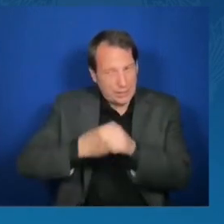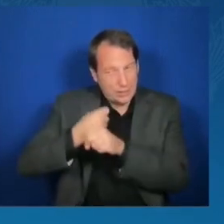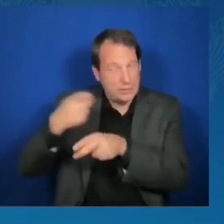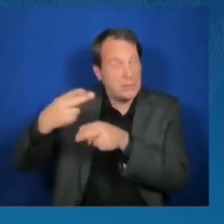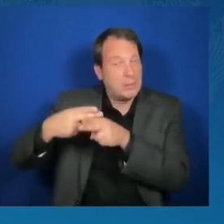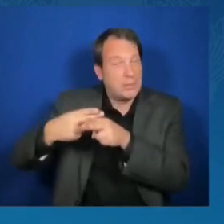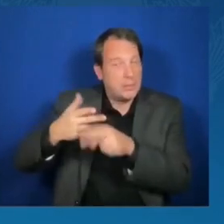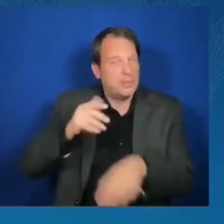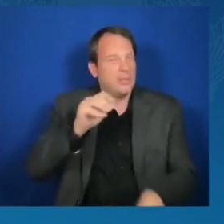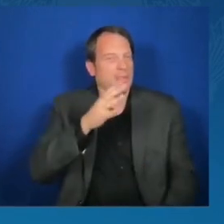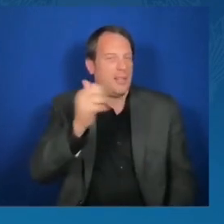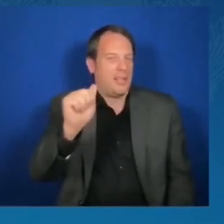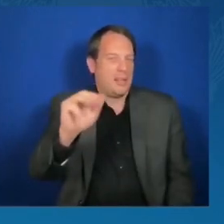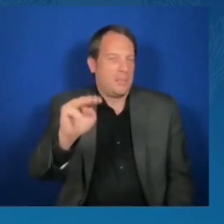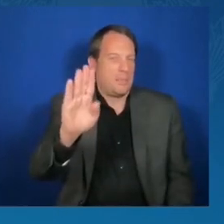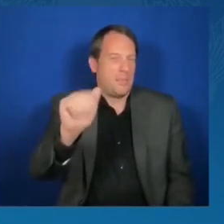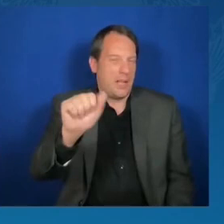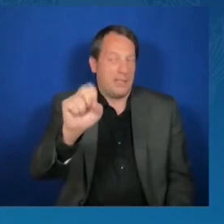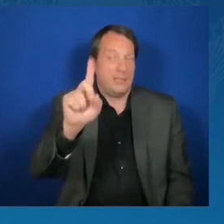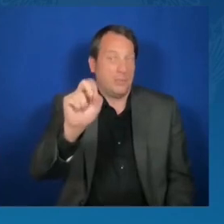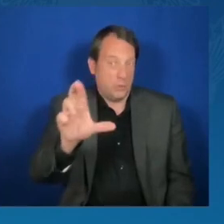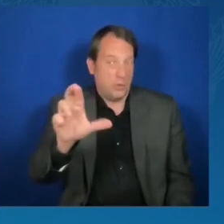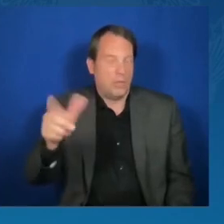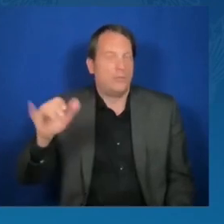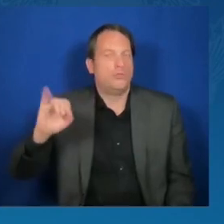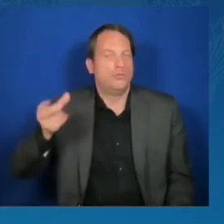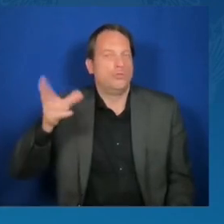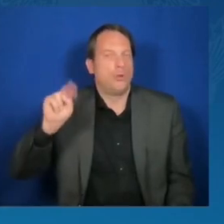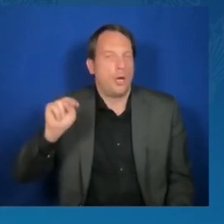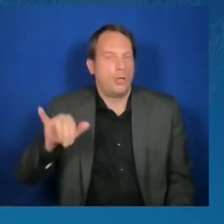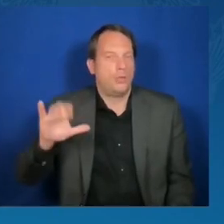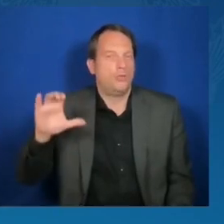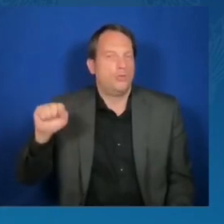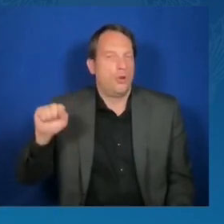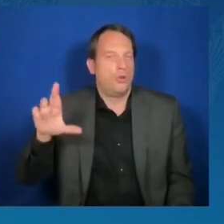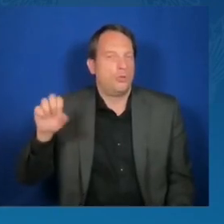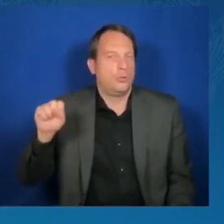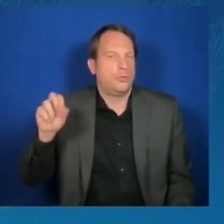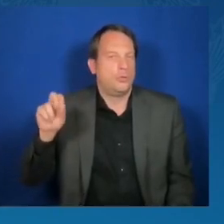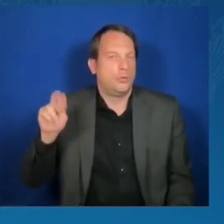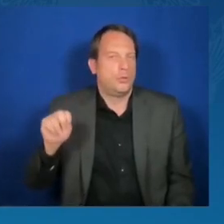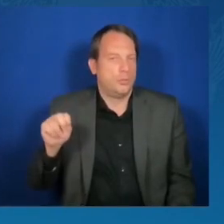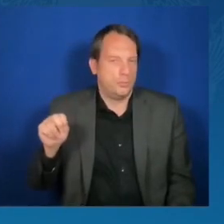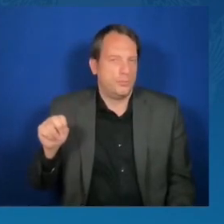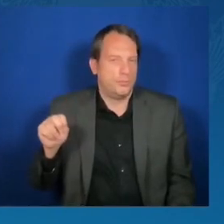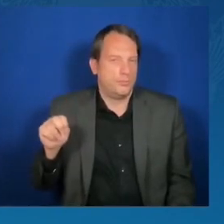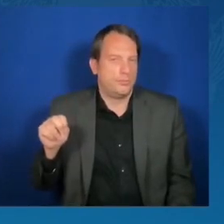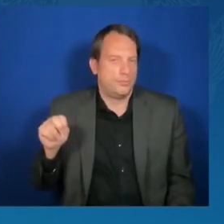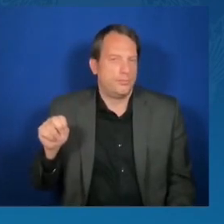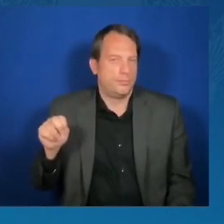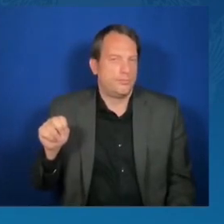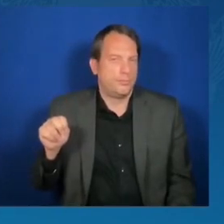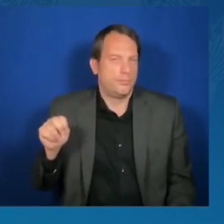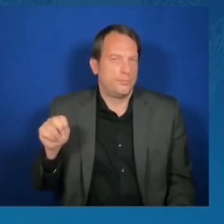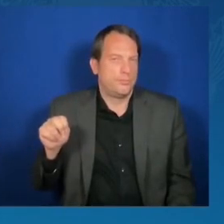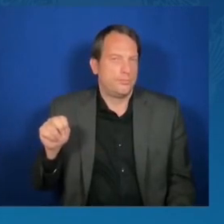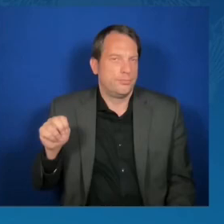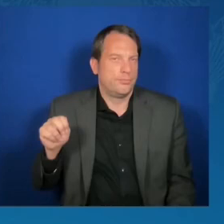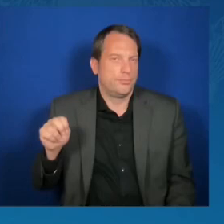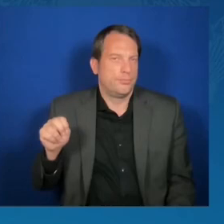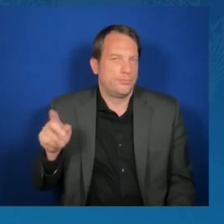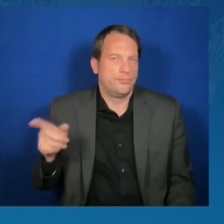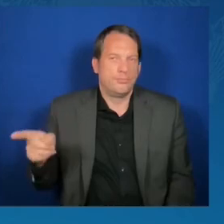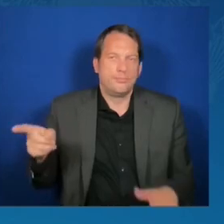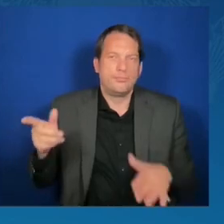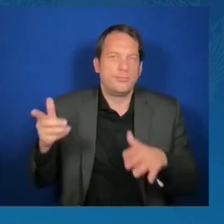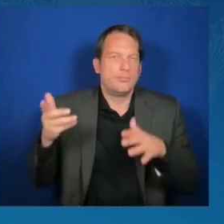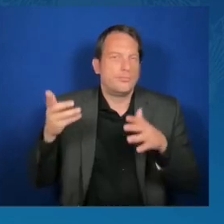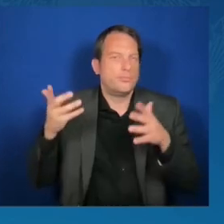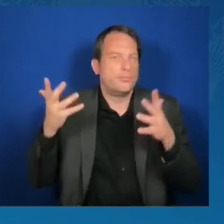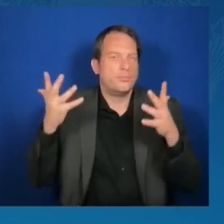passion